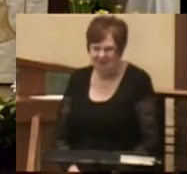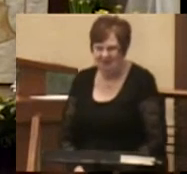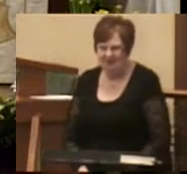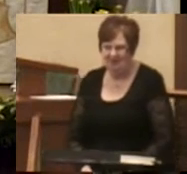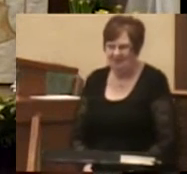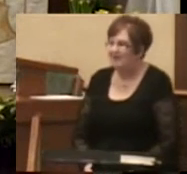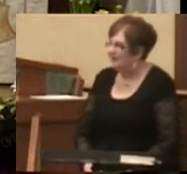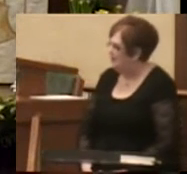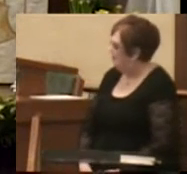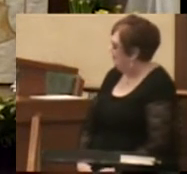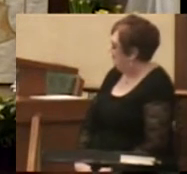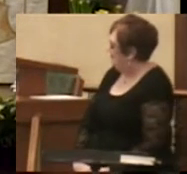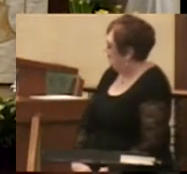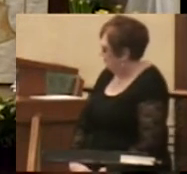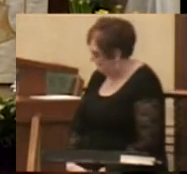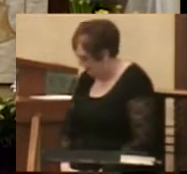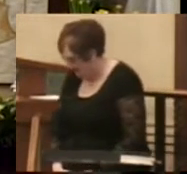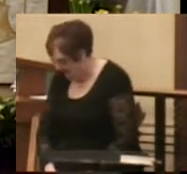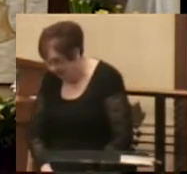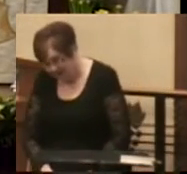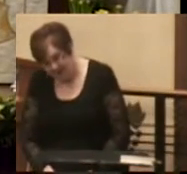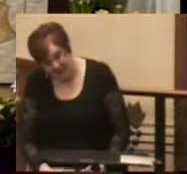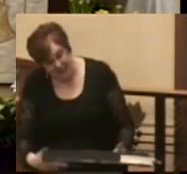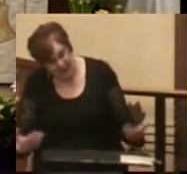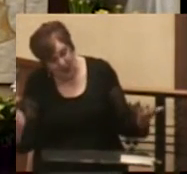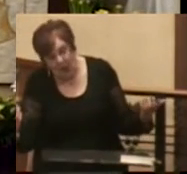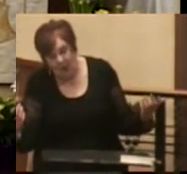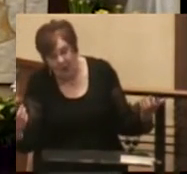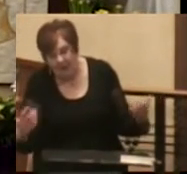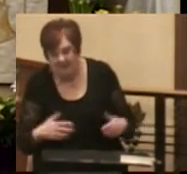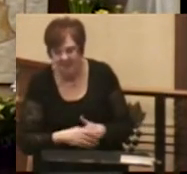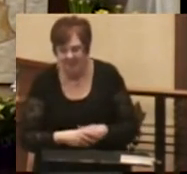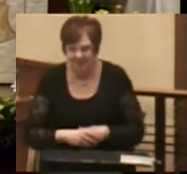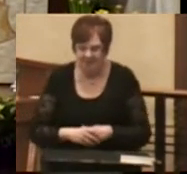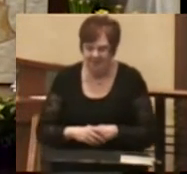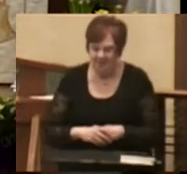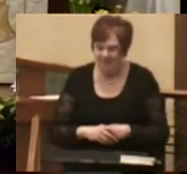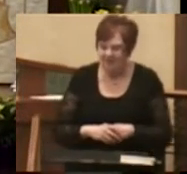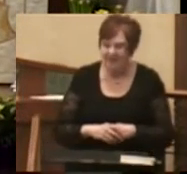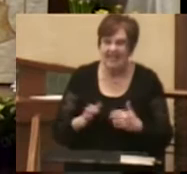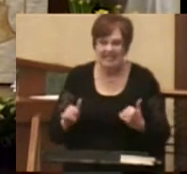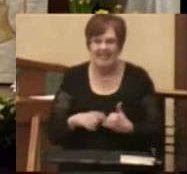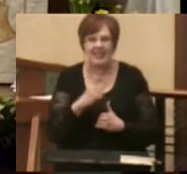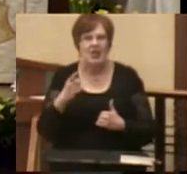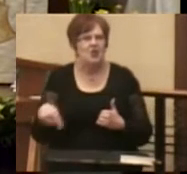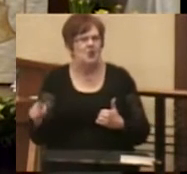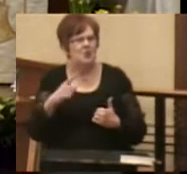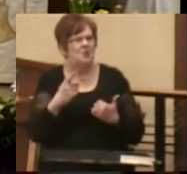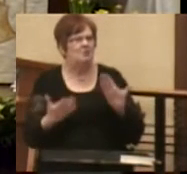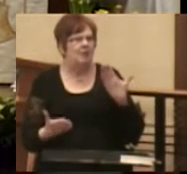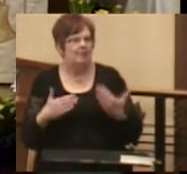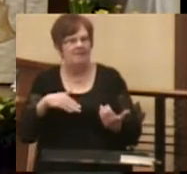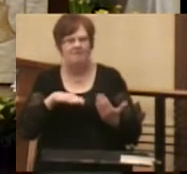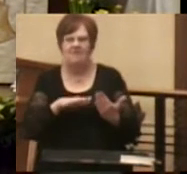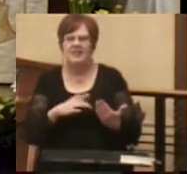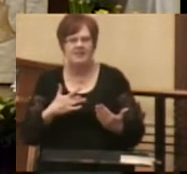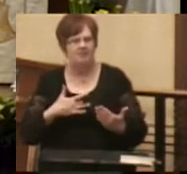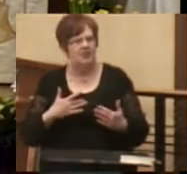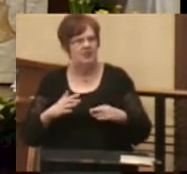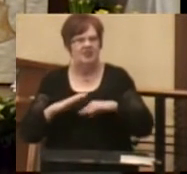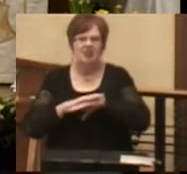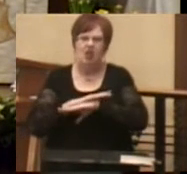Ah, so, today you may be facing darkness